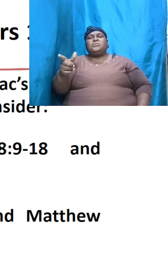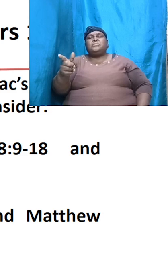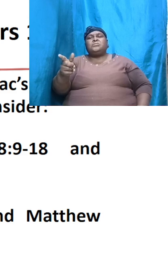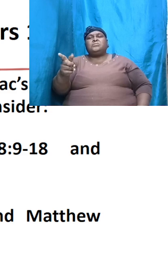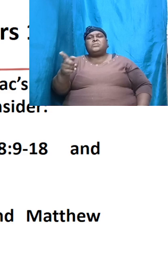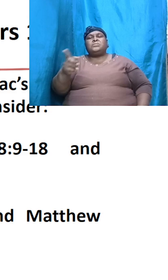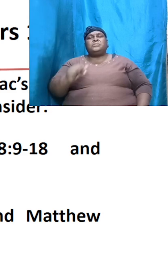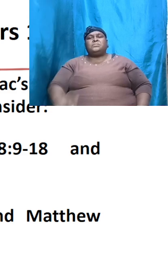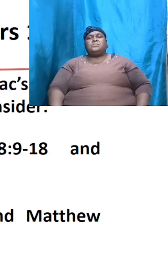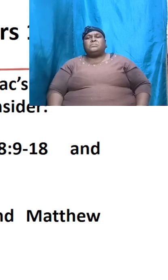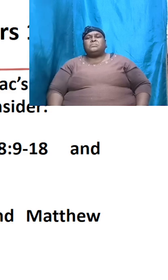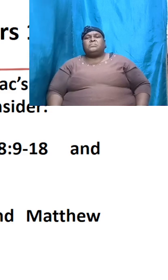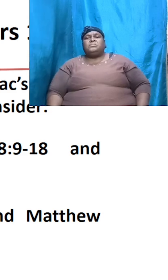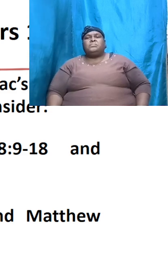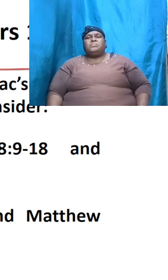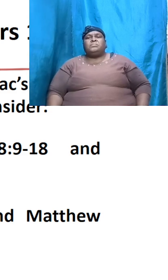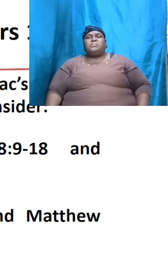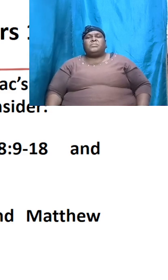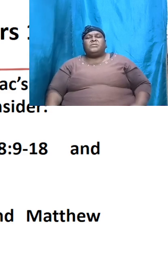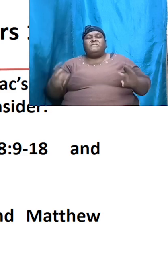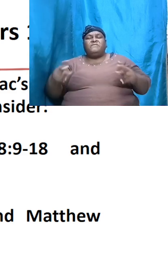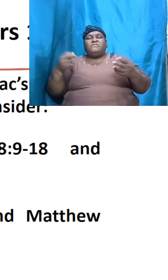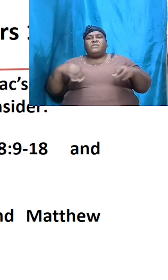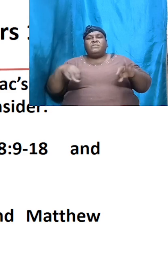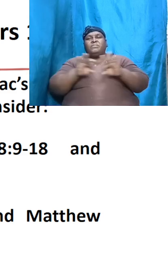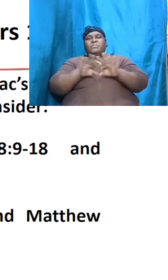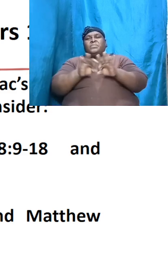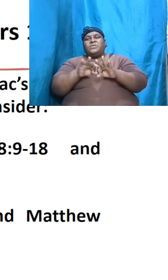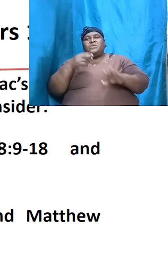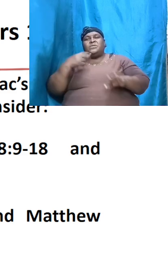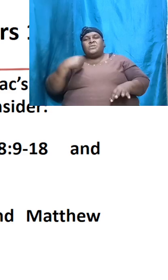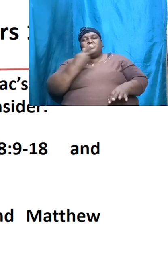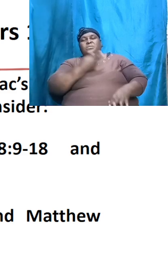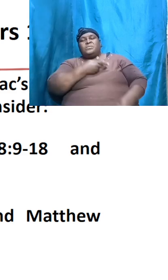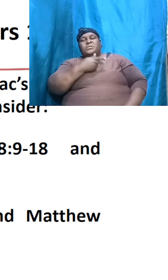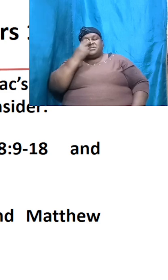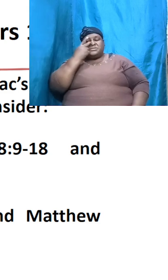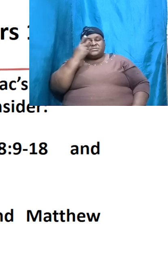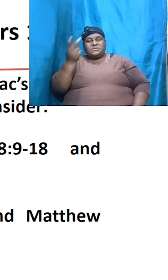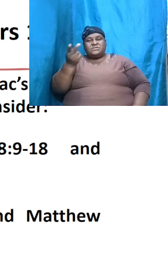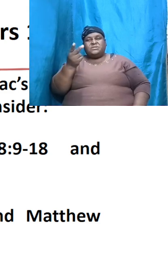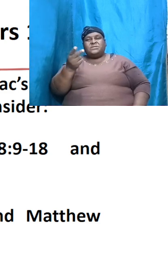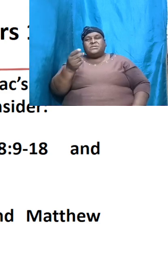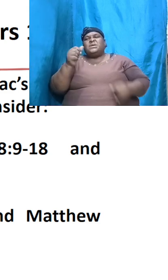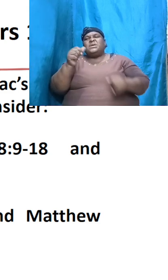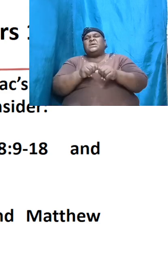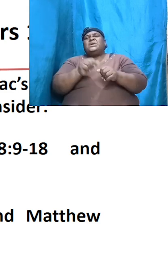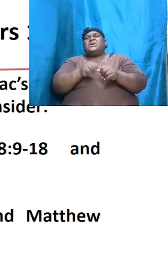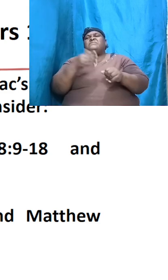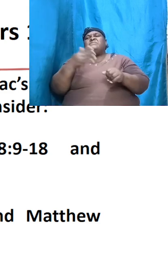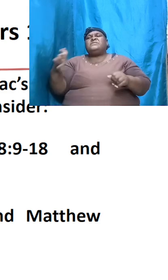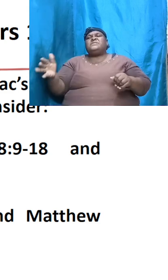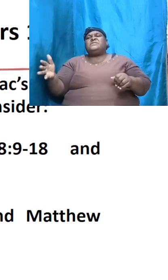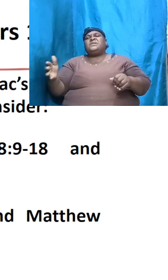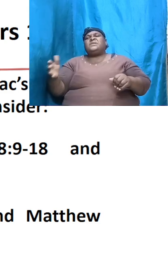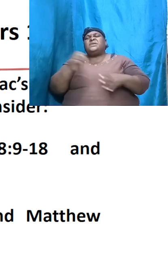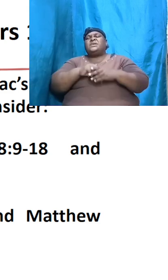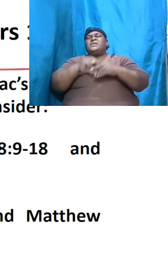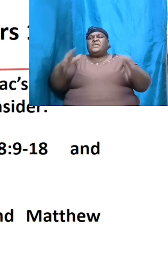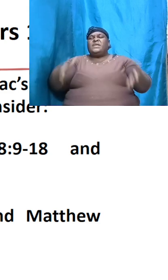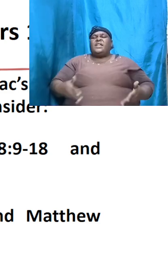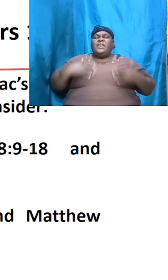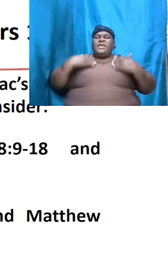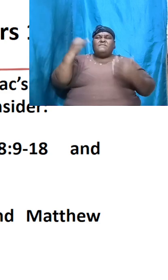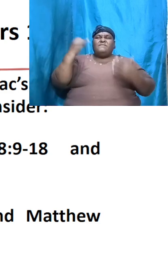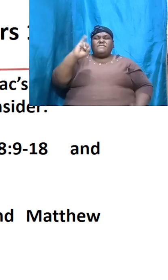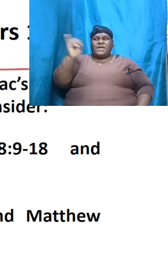make the comparisons very important we are seeing that everything in the life of